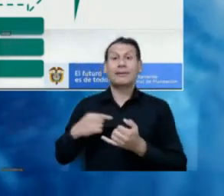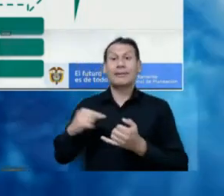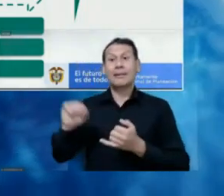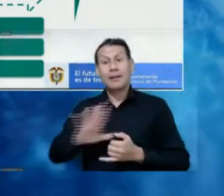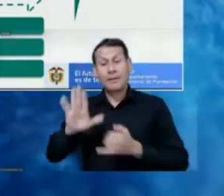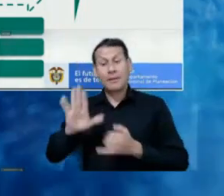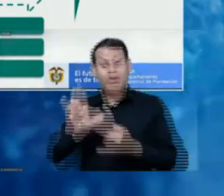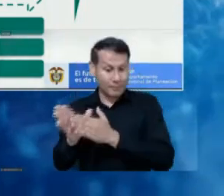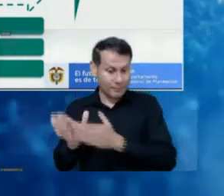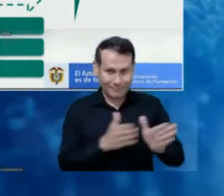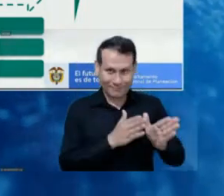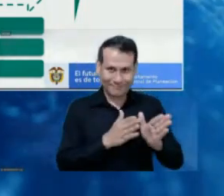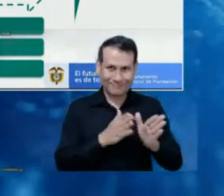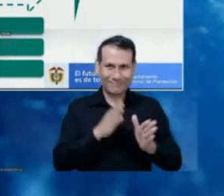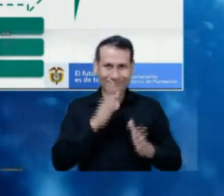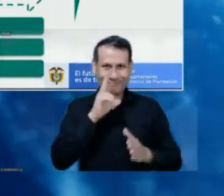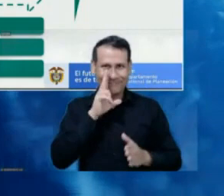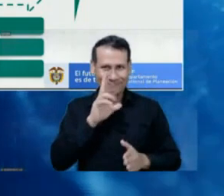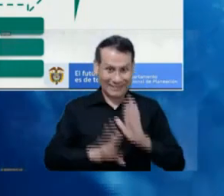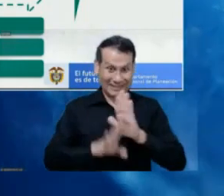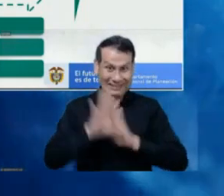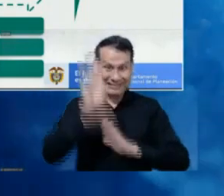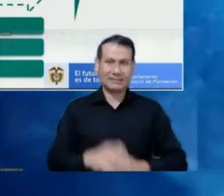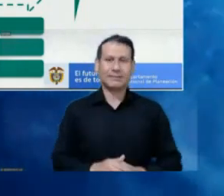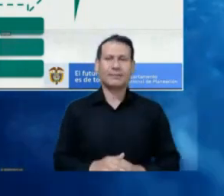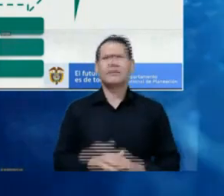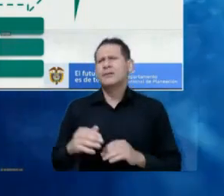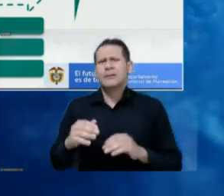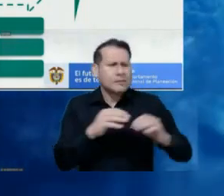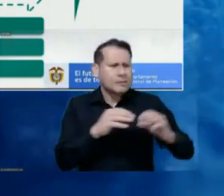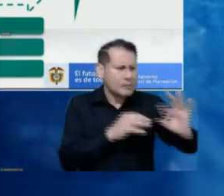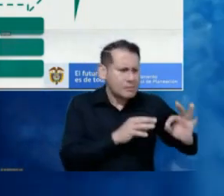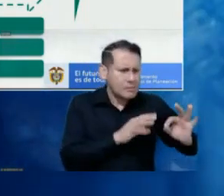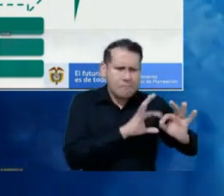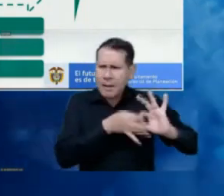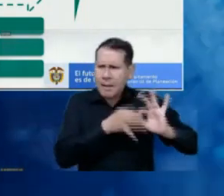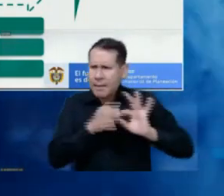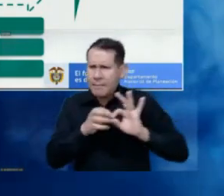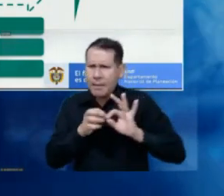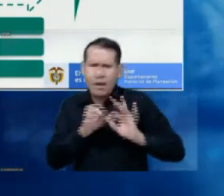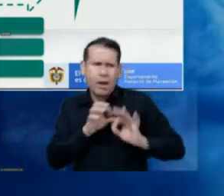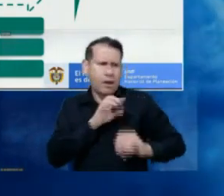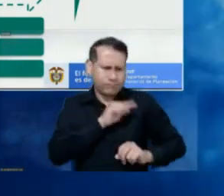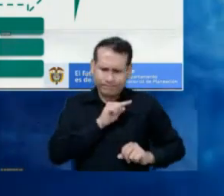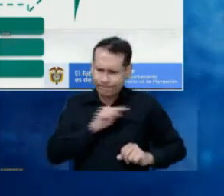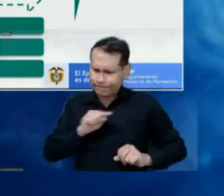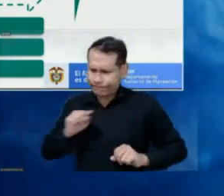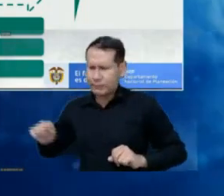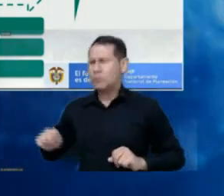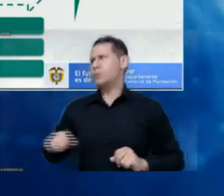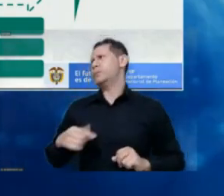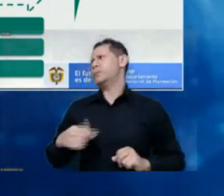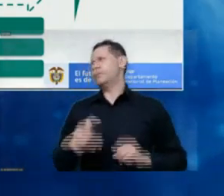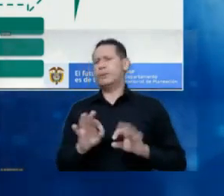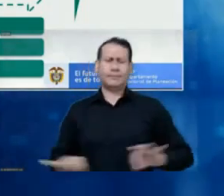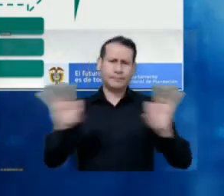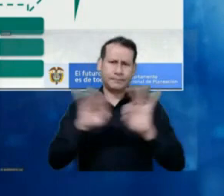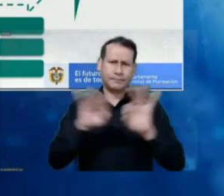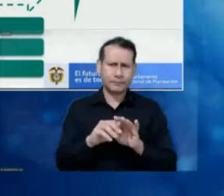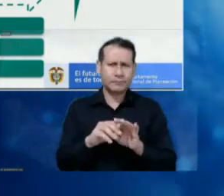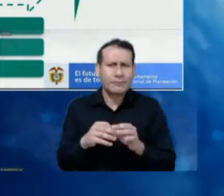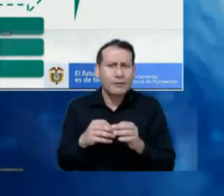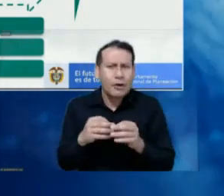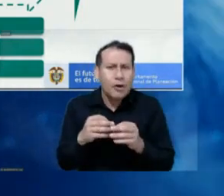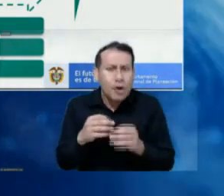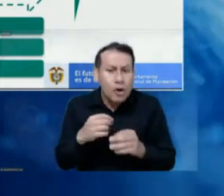development section, all these links are included in our analysis. means that we are a specialized sector,